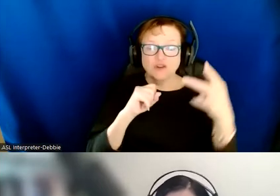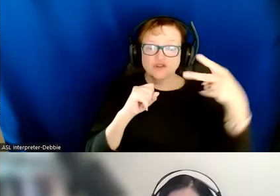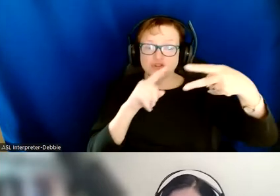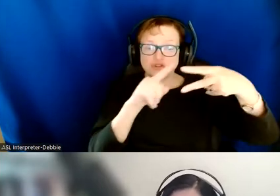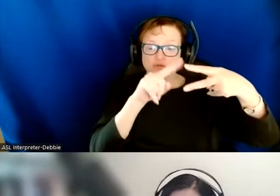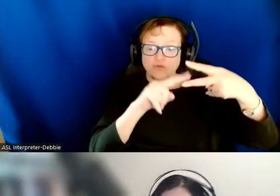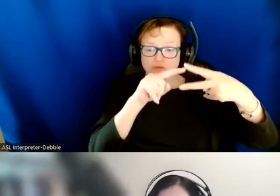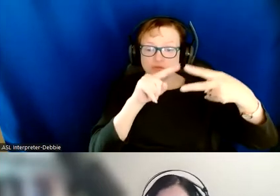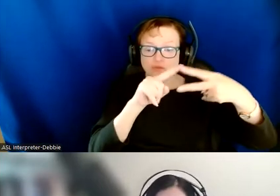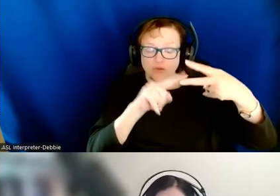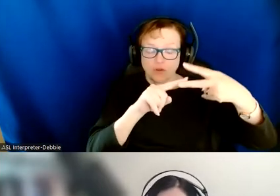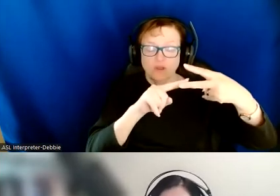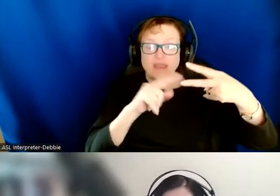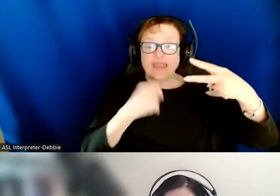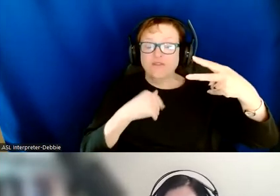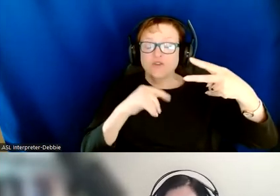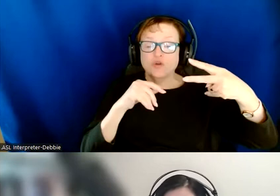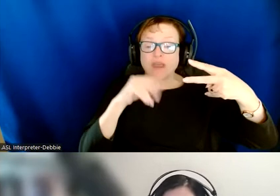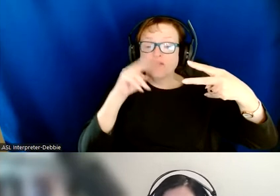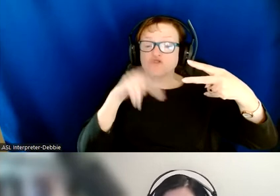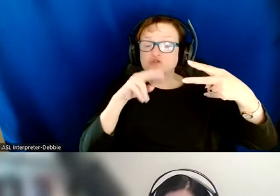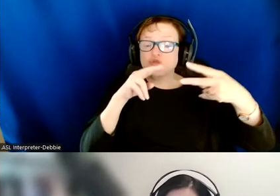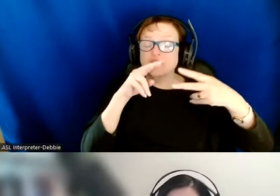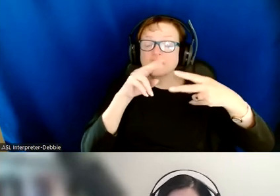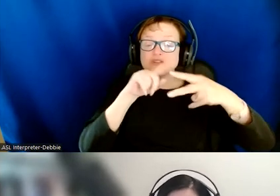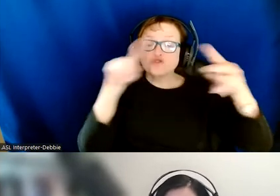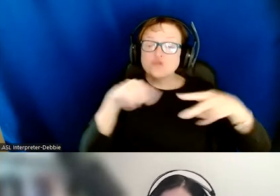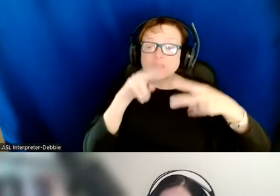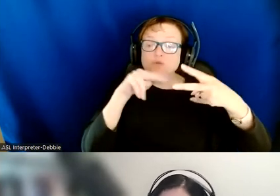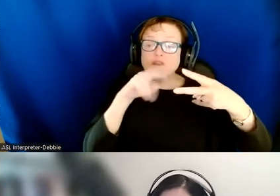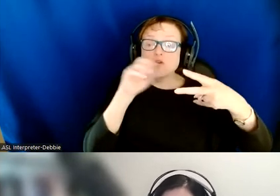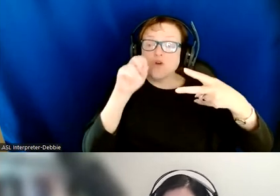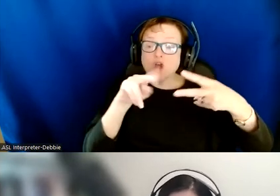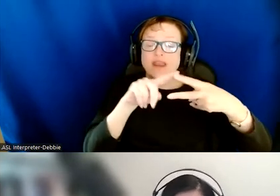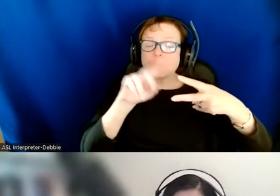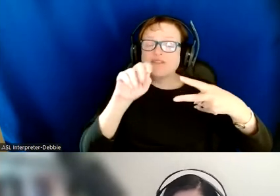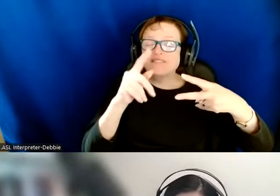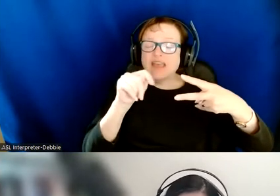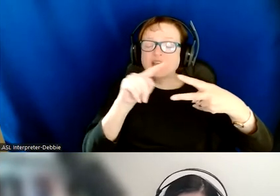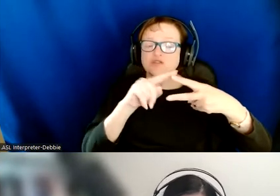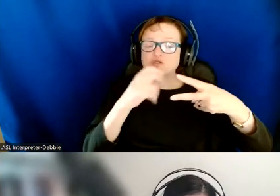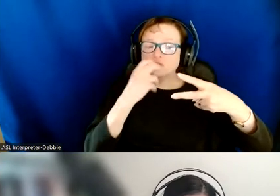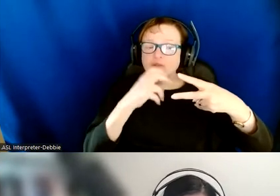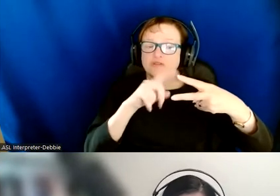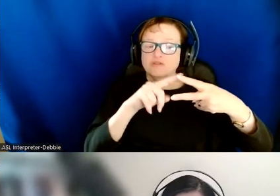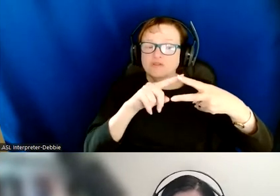if you have a screen reader turned on the first one will give you a plain text-to-speech summary of what it finds in the photo